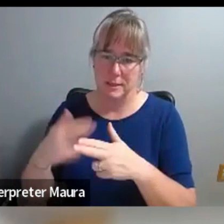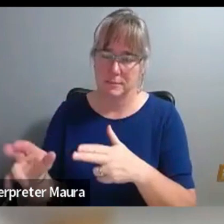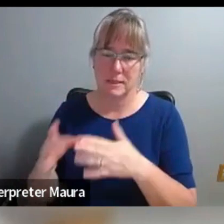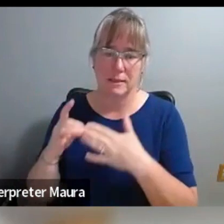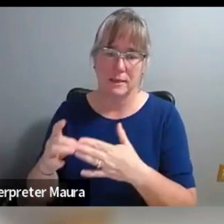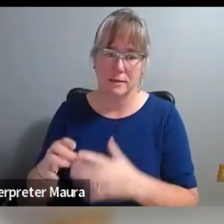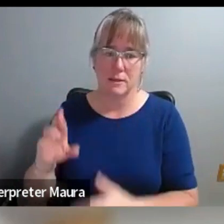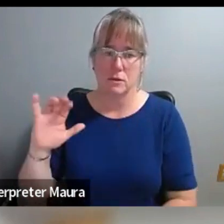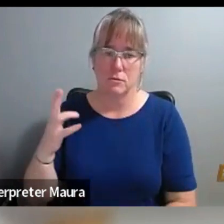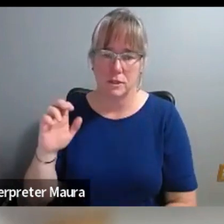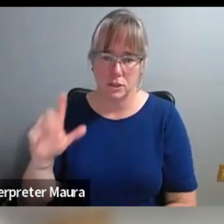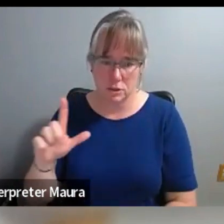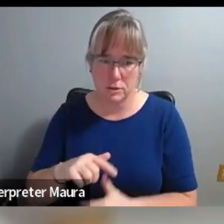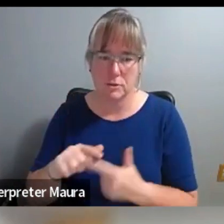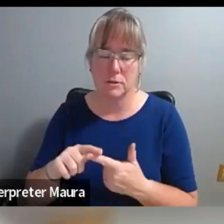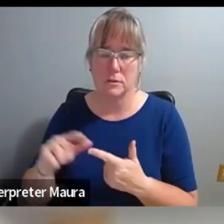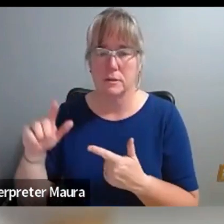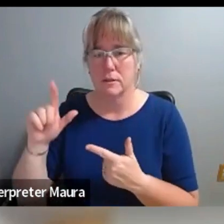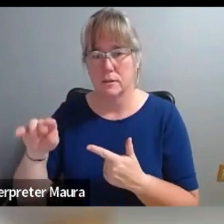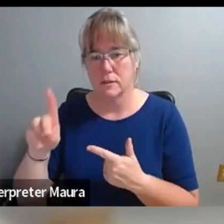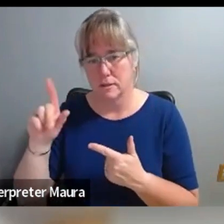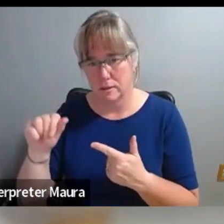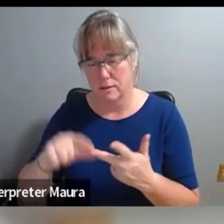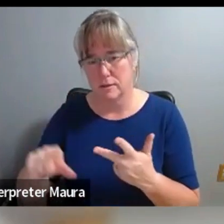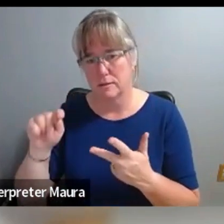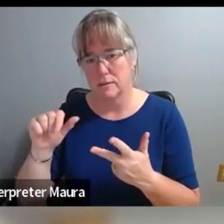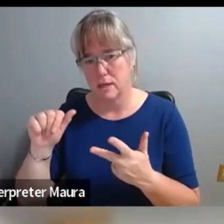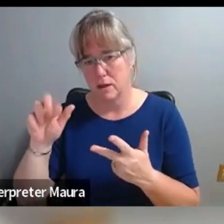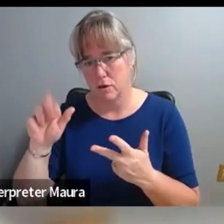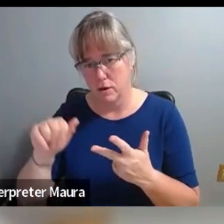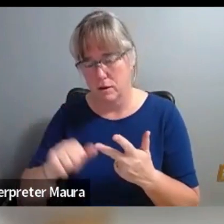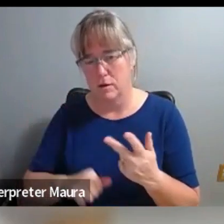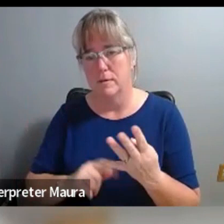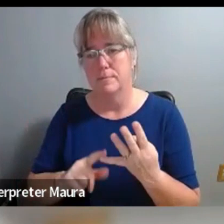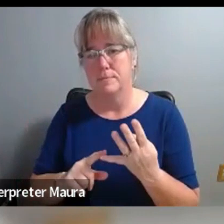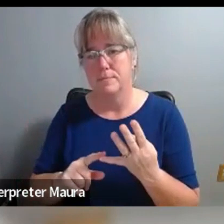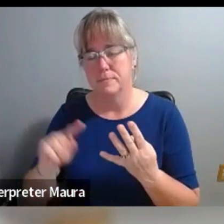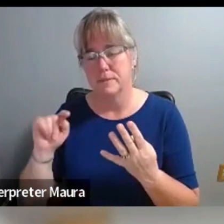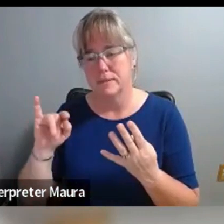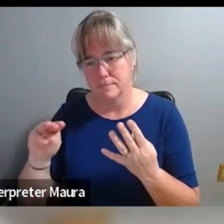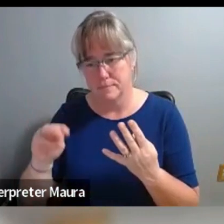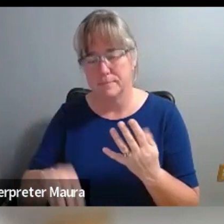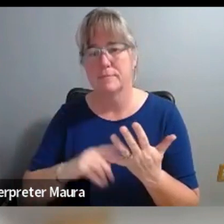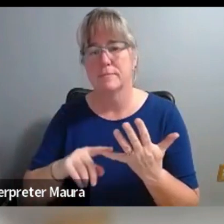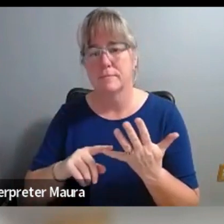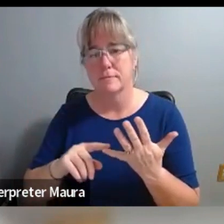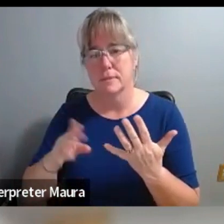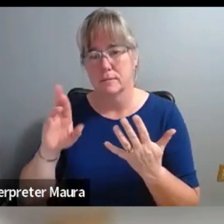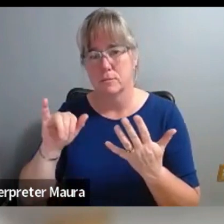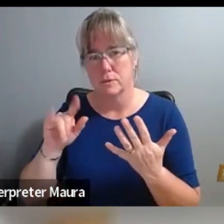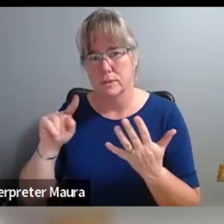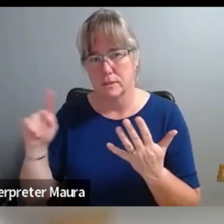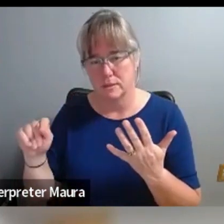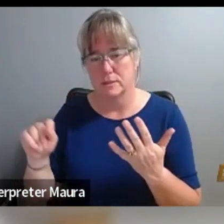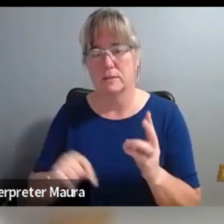people, Rachel Nicholson, Linda Battle, Tara Laver, our archivist, Tim Hart, Brent Ballou,